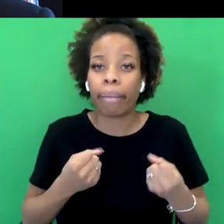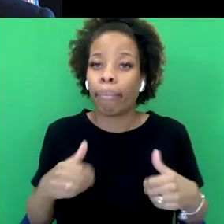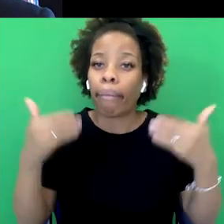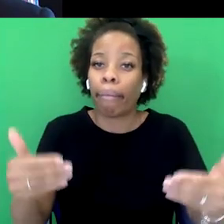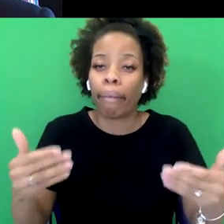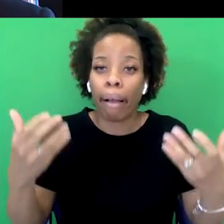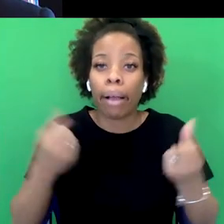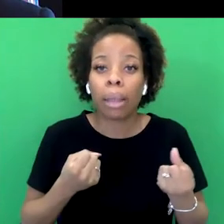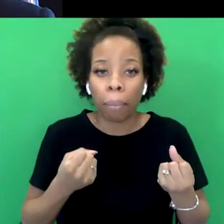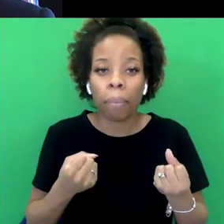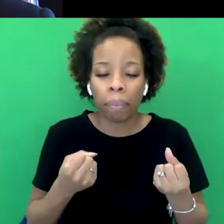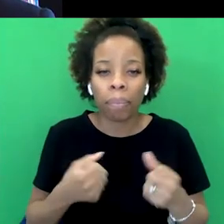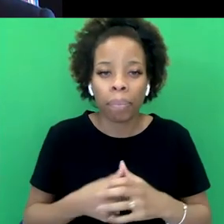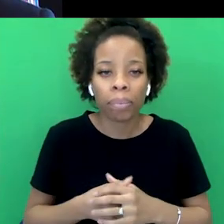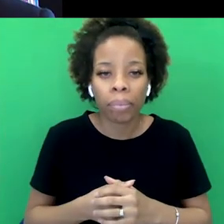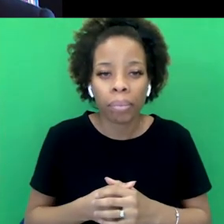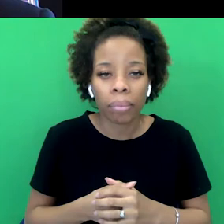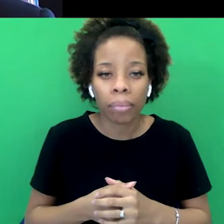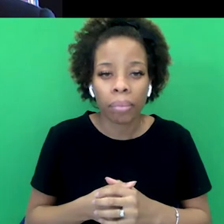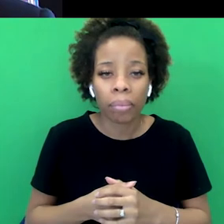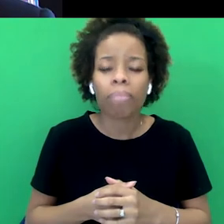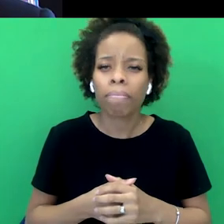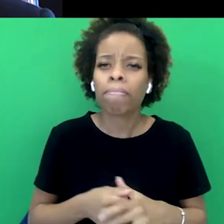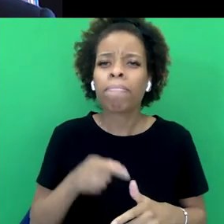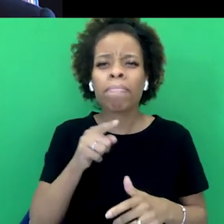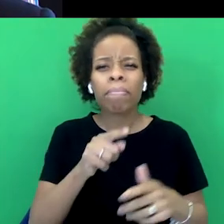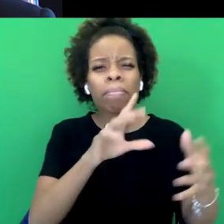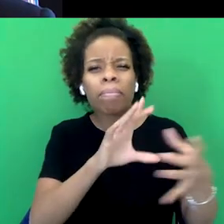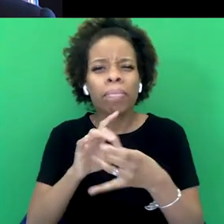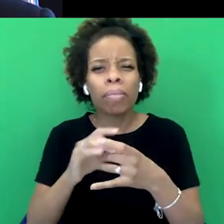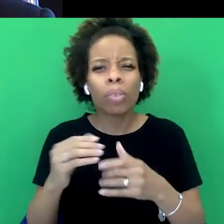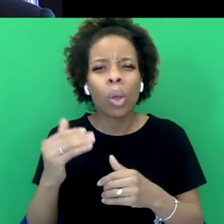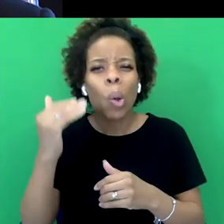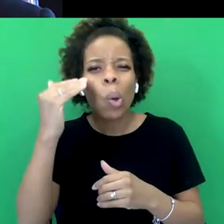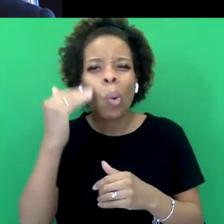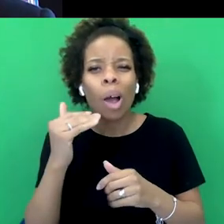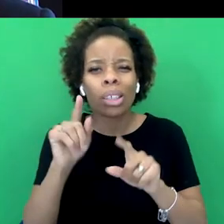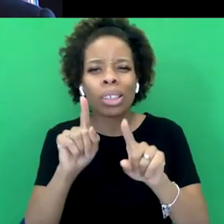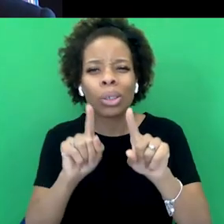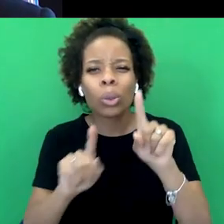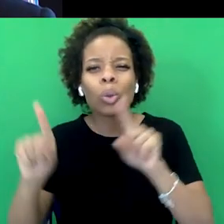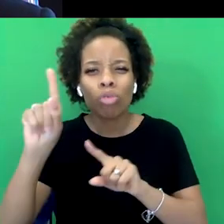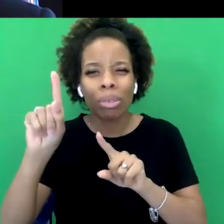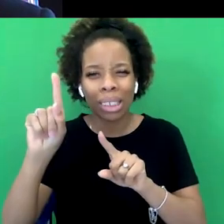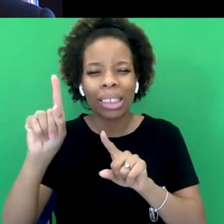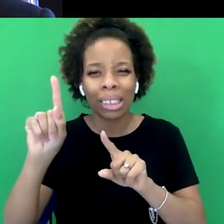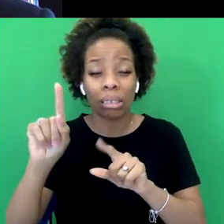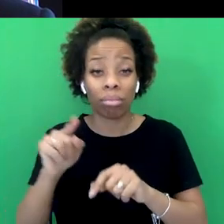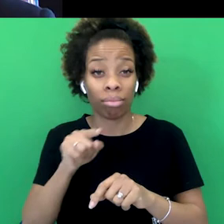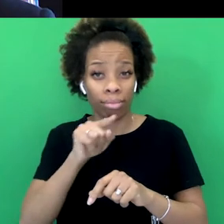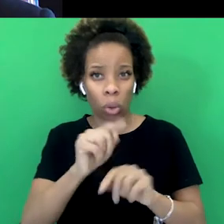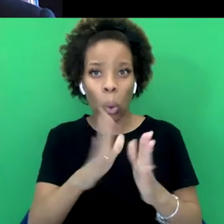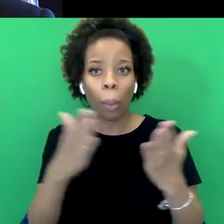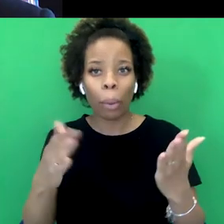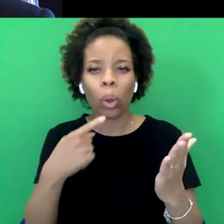linked to this idea of white supremacy, which you say in the book, one of the biggest white